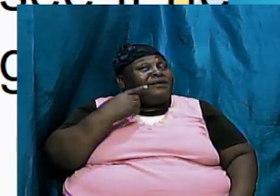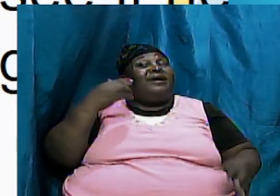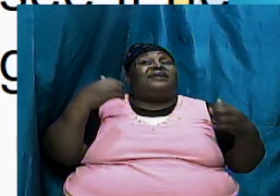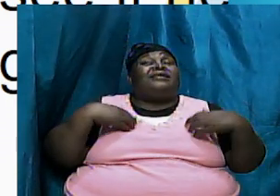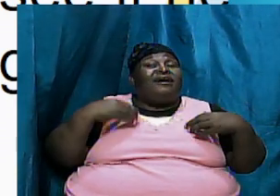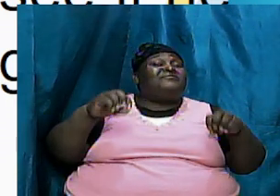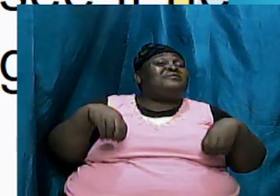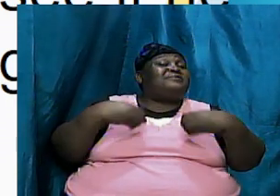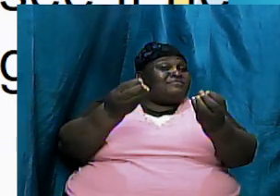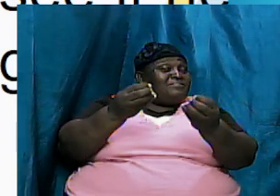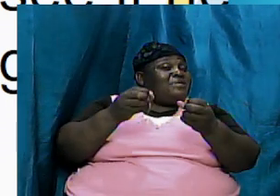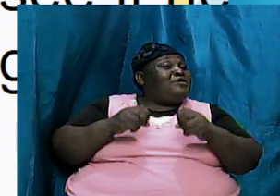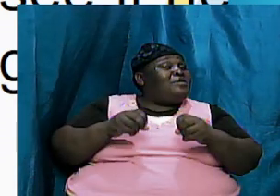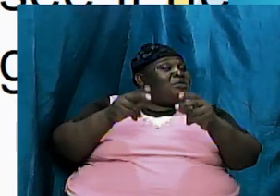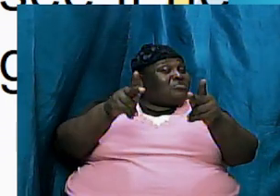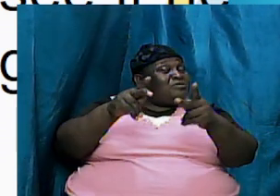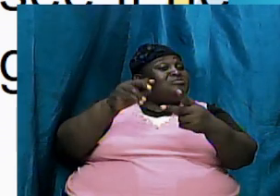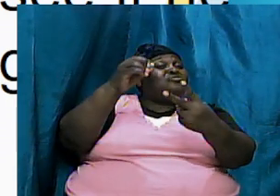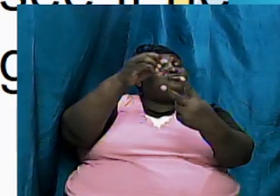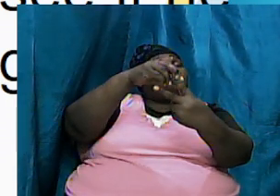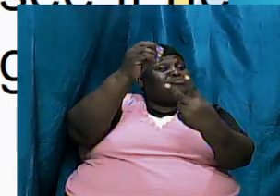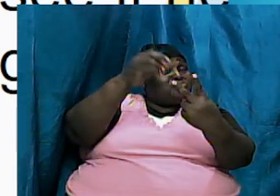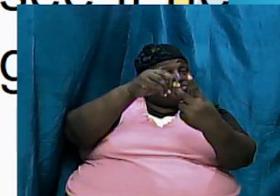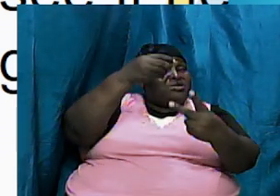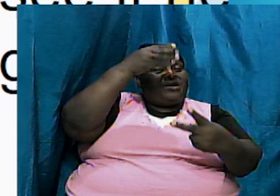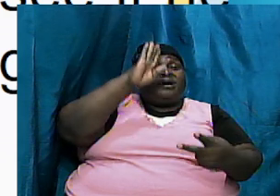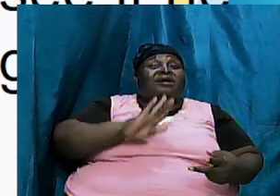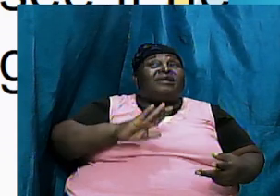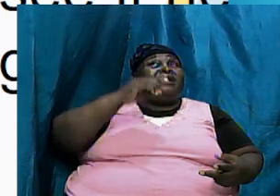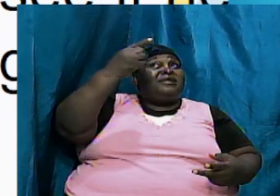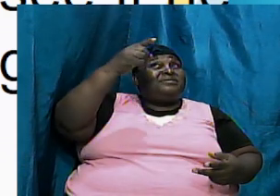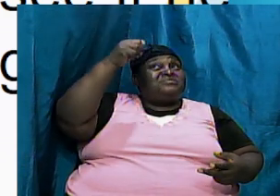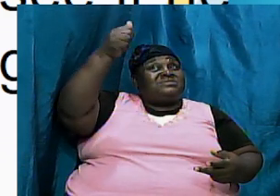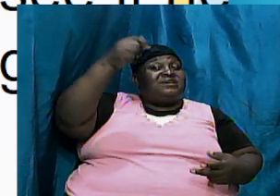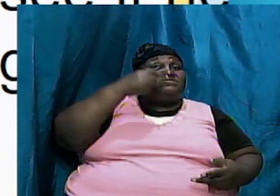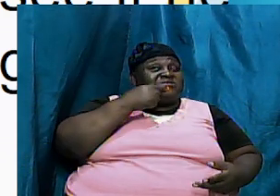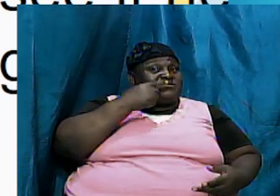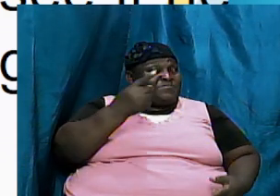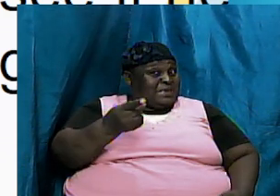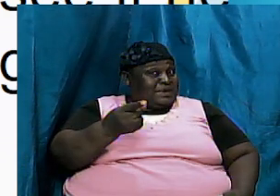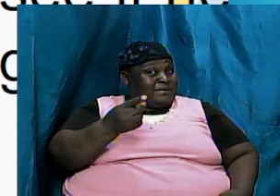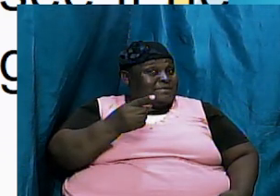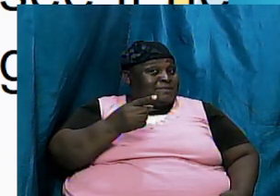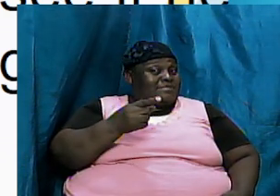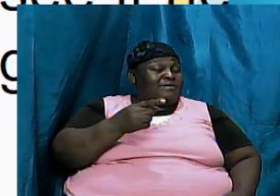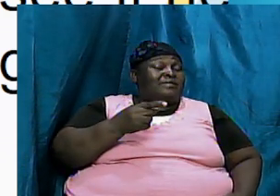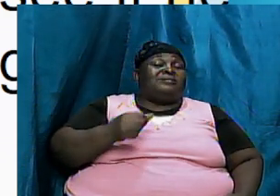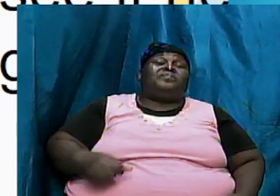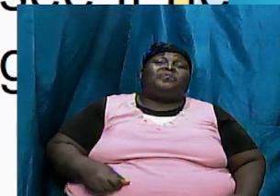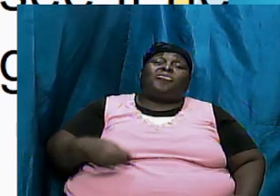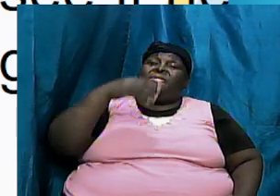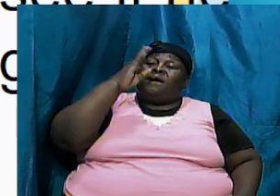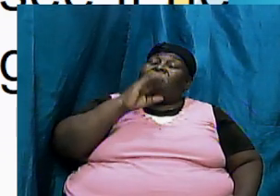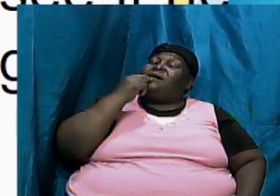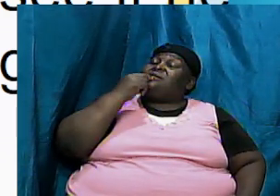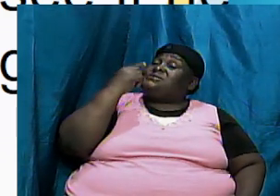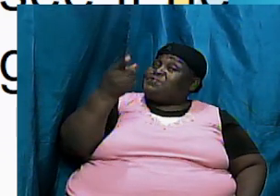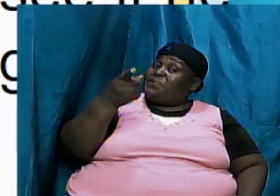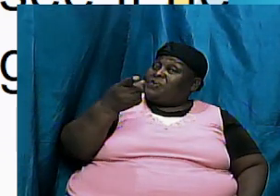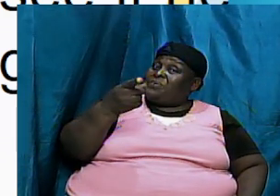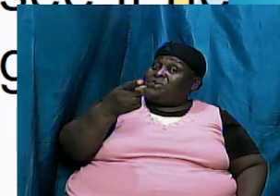given the opportunity to choose and God himself having spoken now listen to how we are God spoke